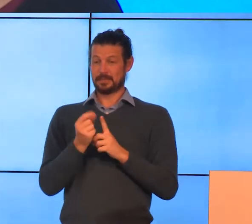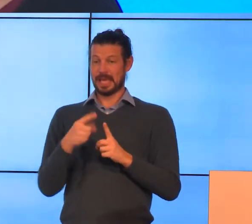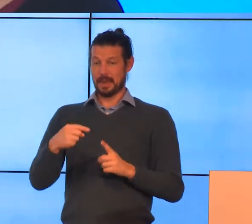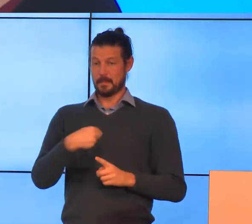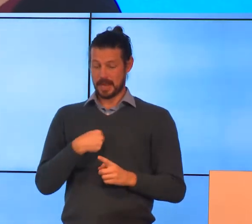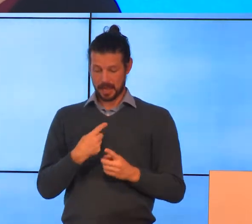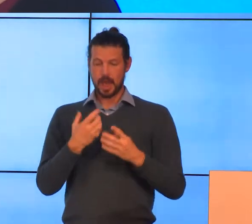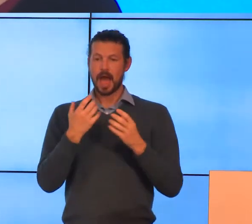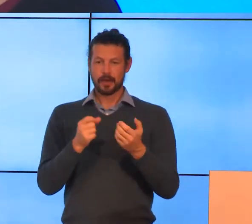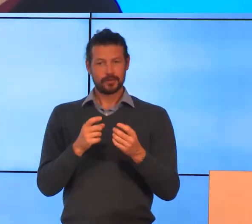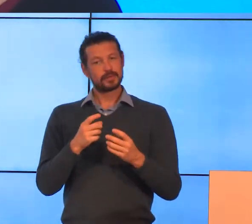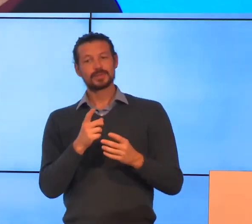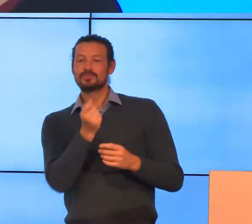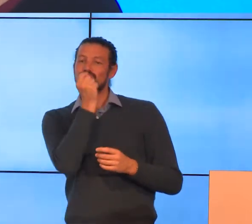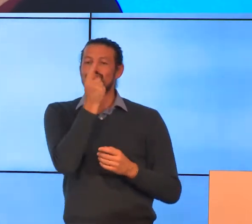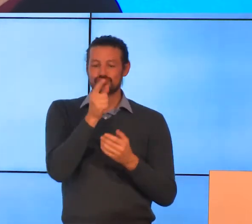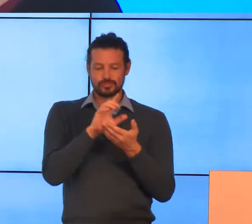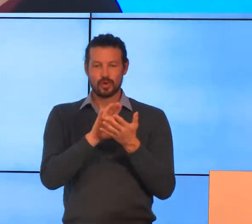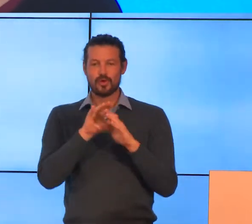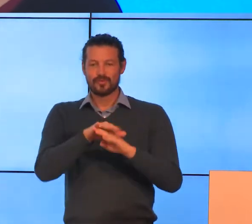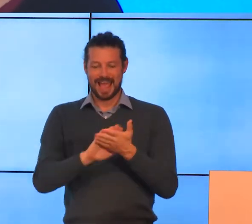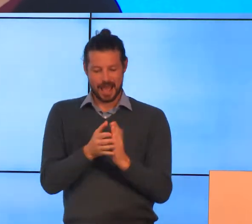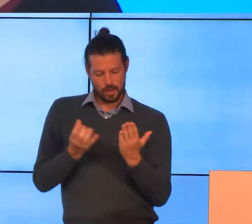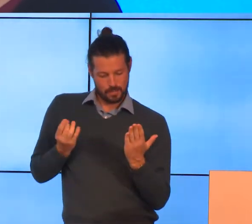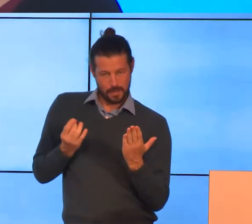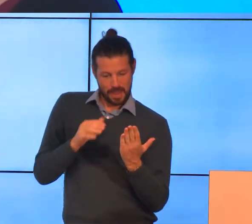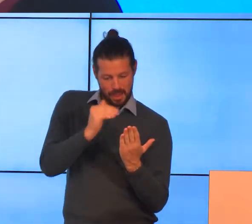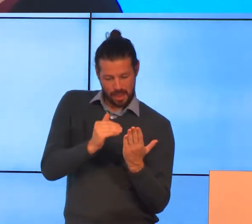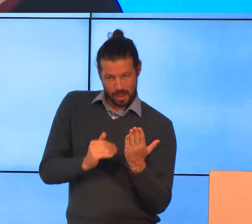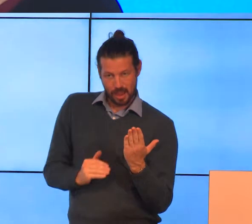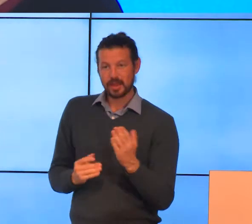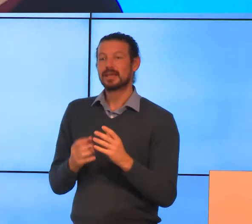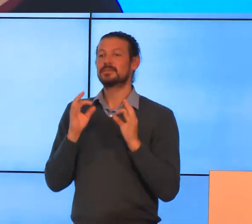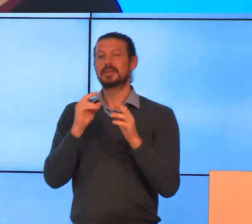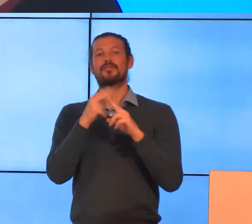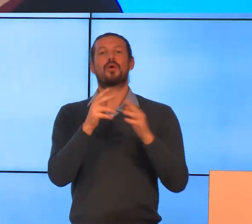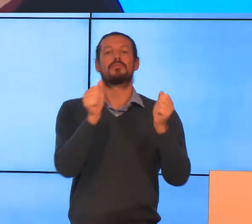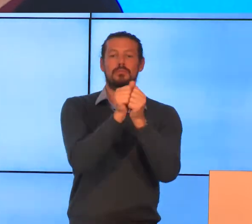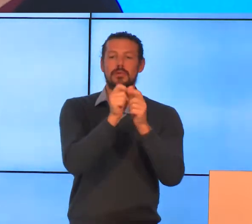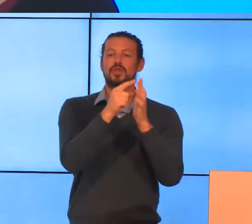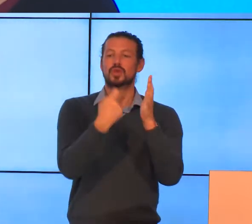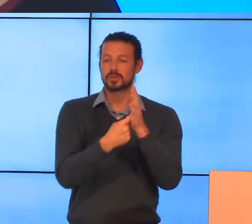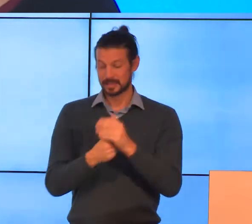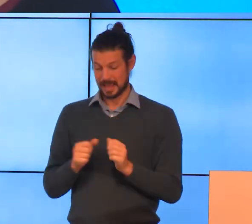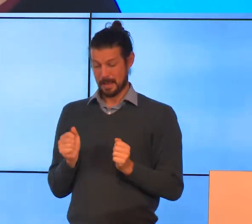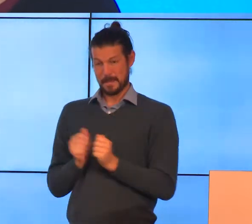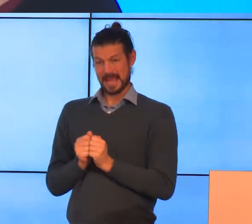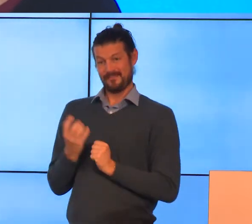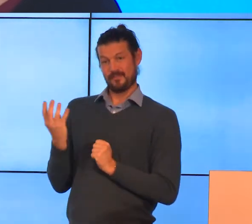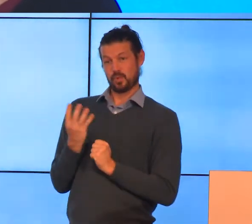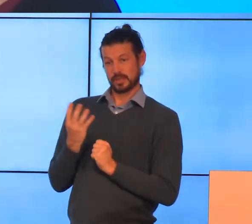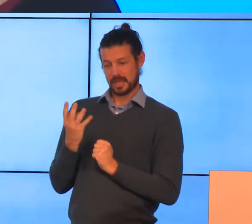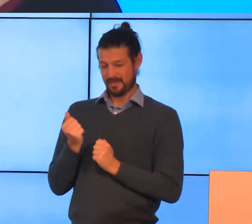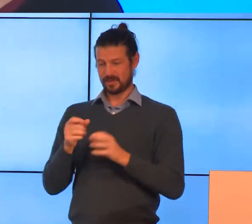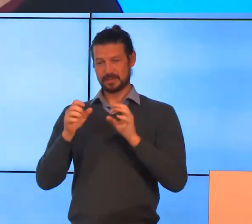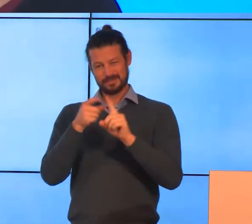how to prepare for meeting with treating doctors. And on page 14, there's actually a letter for